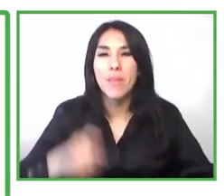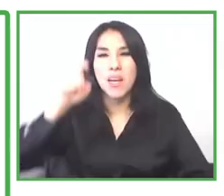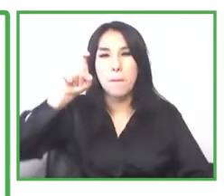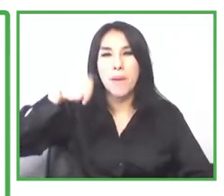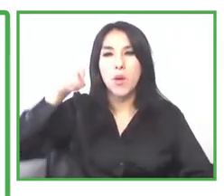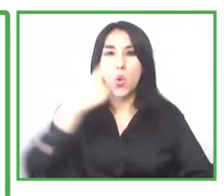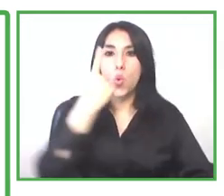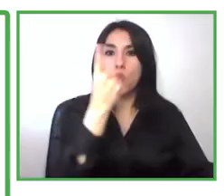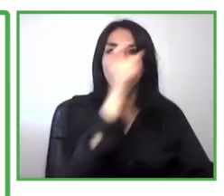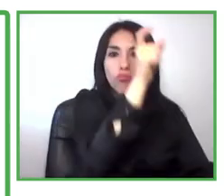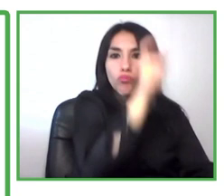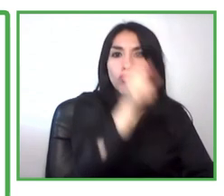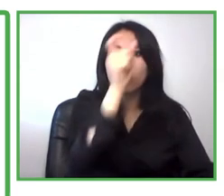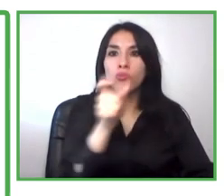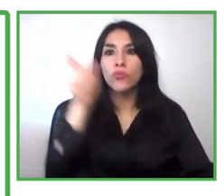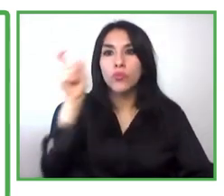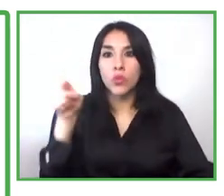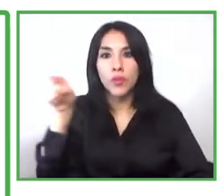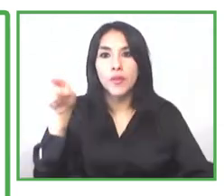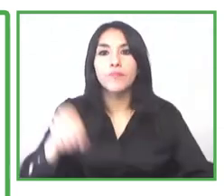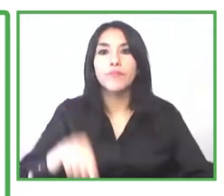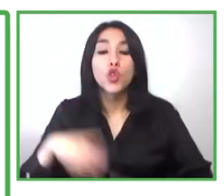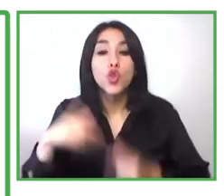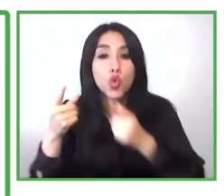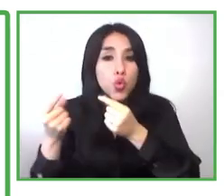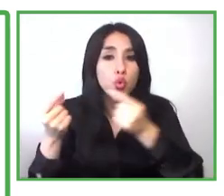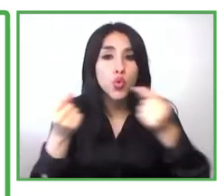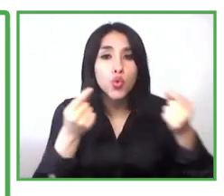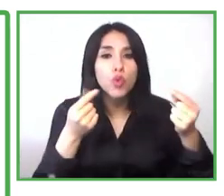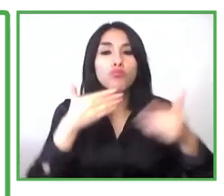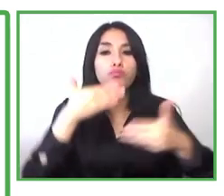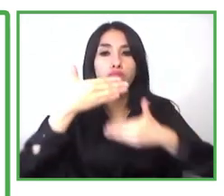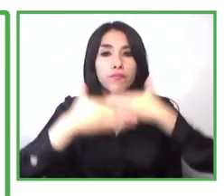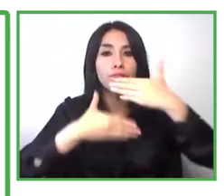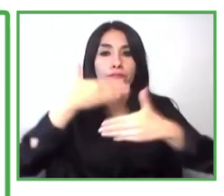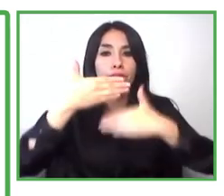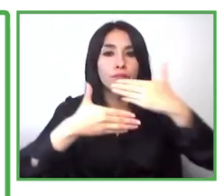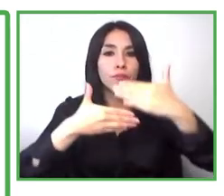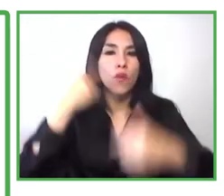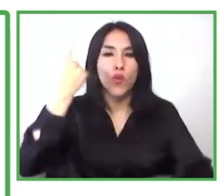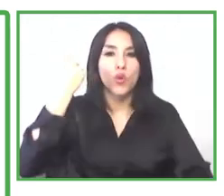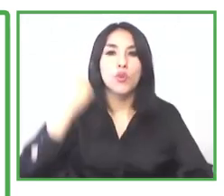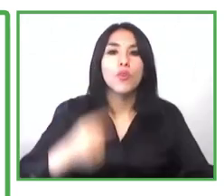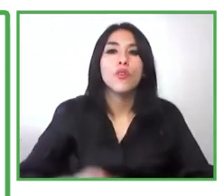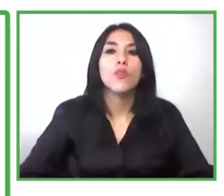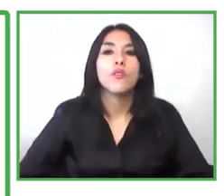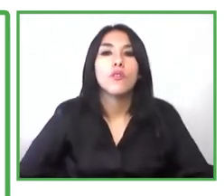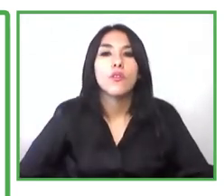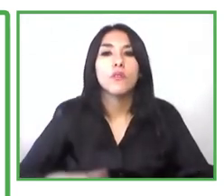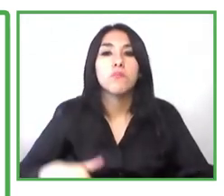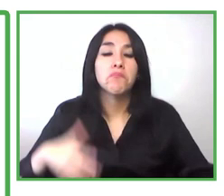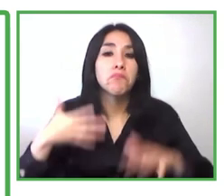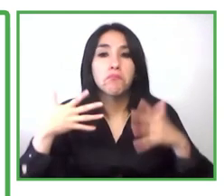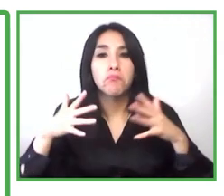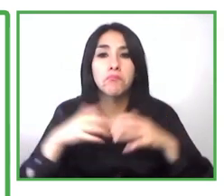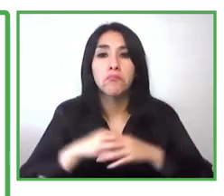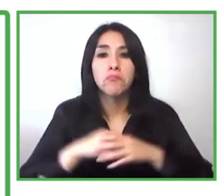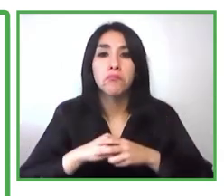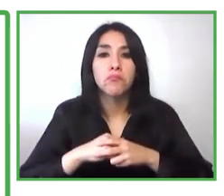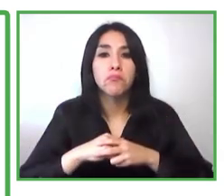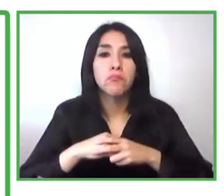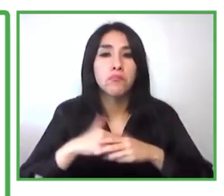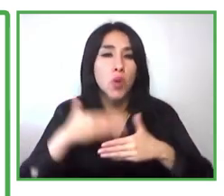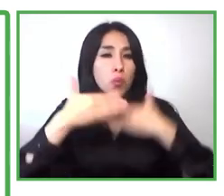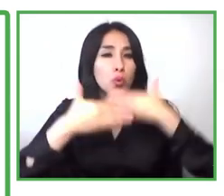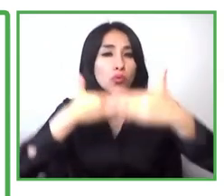we didn't do formations uh general process that it is a but this is very specific each uh each by each when